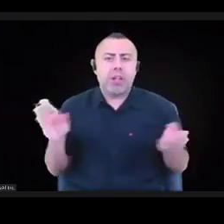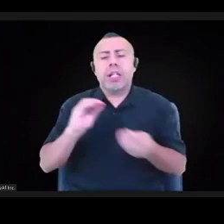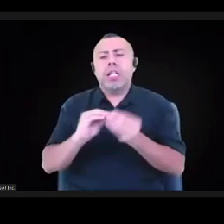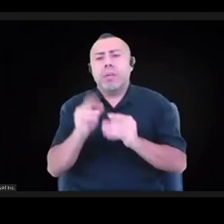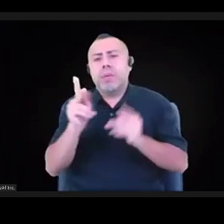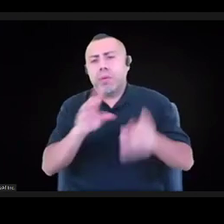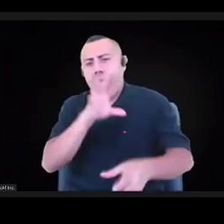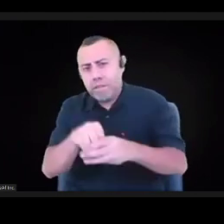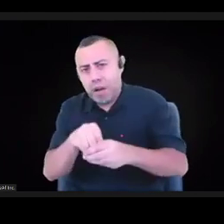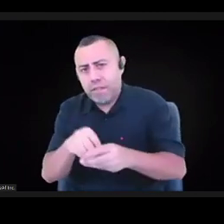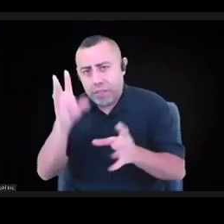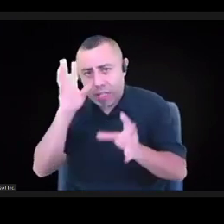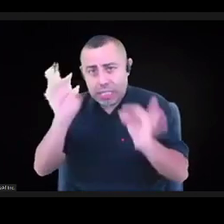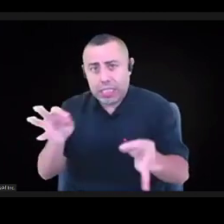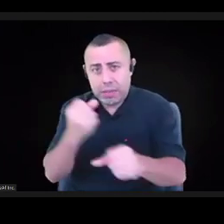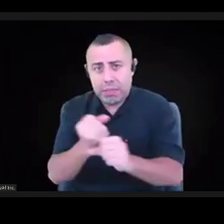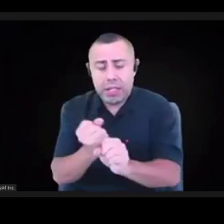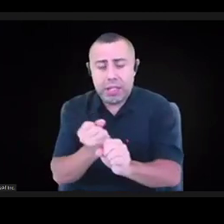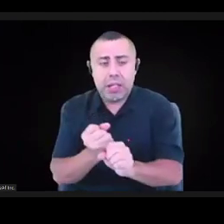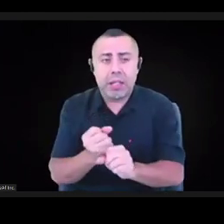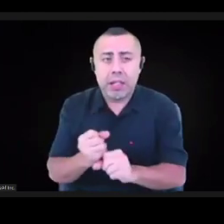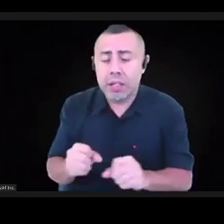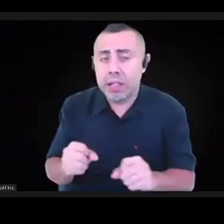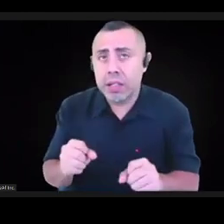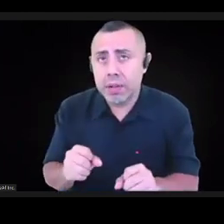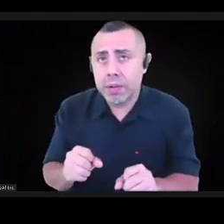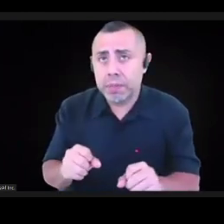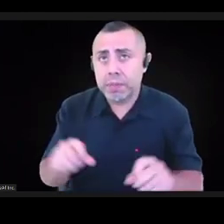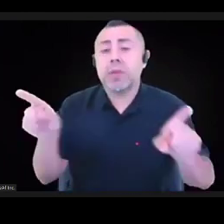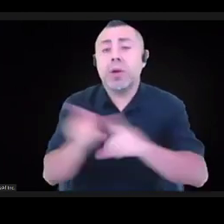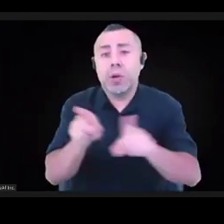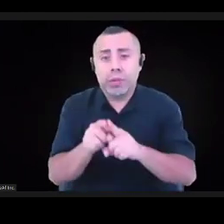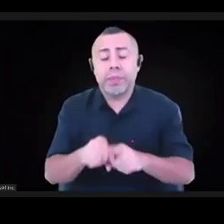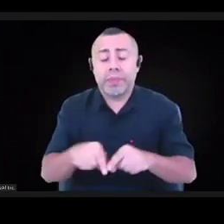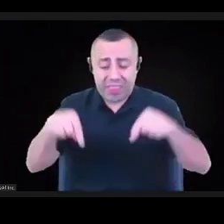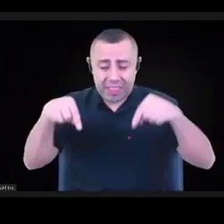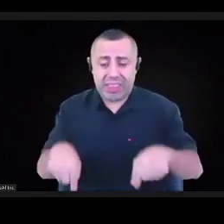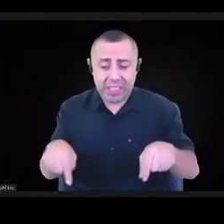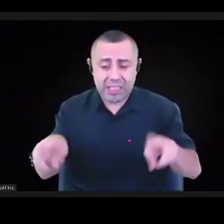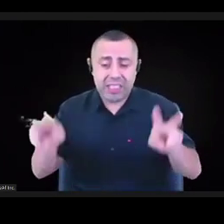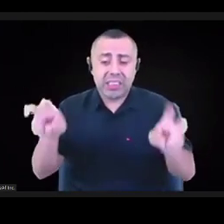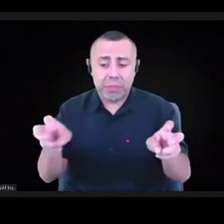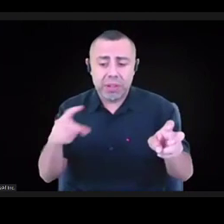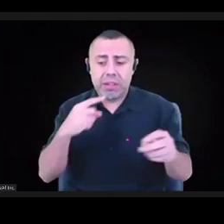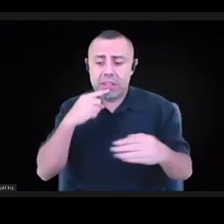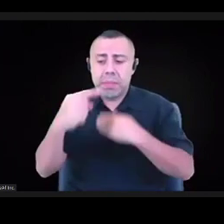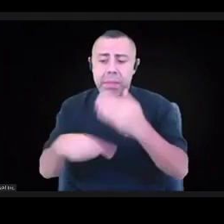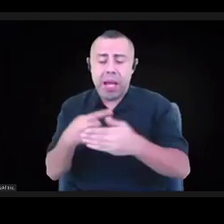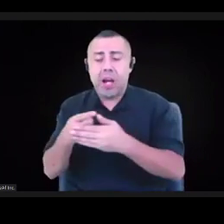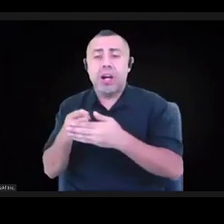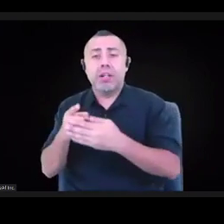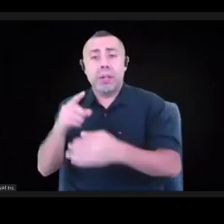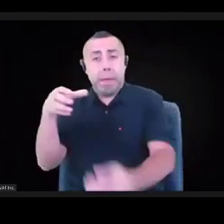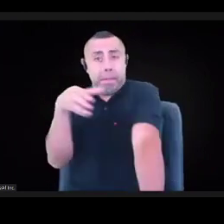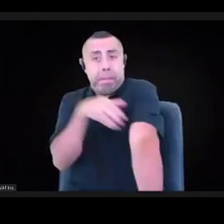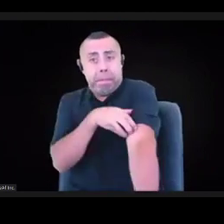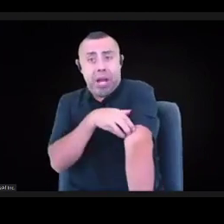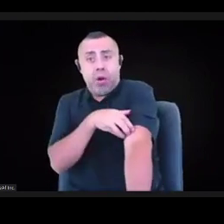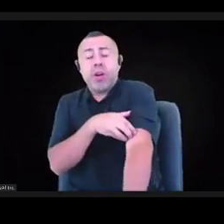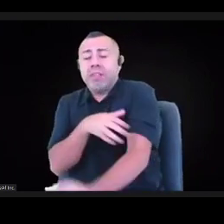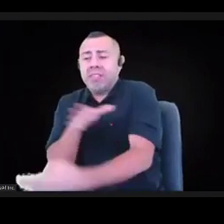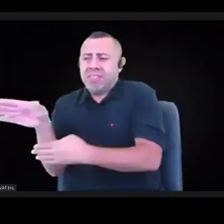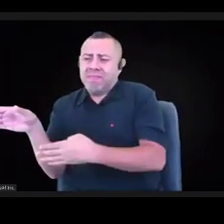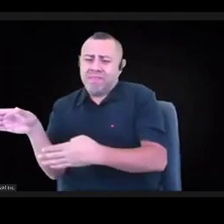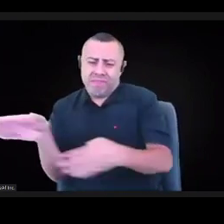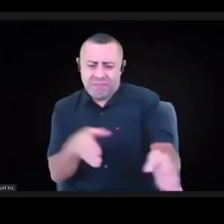this is about shifting power back towards BIPOC people, and whether that's through an advisory board practice or